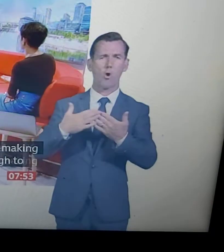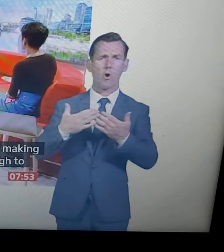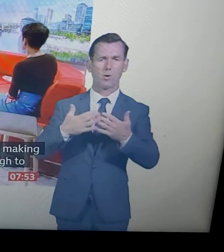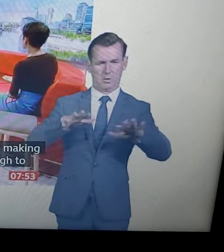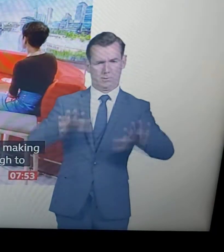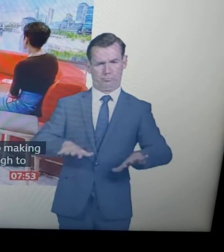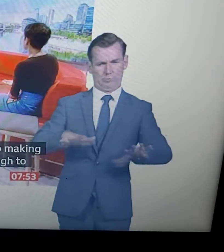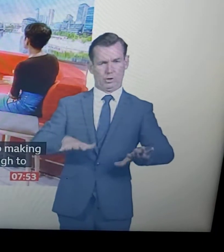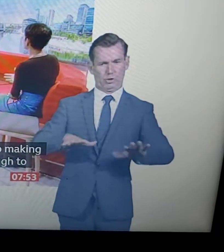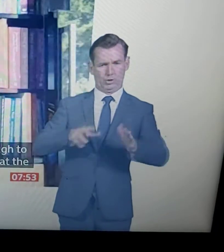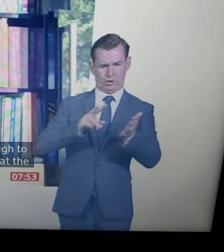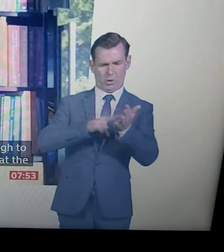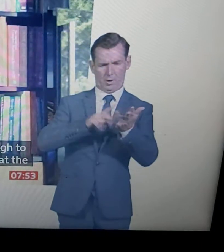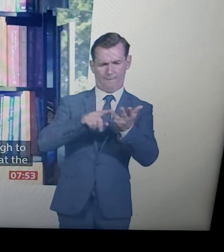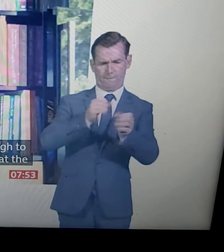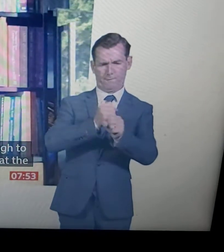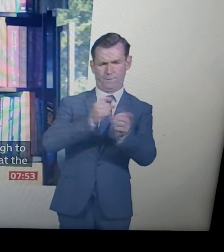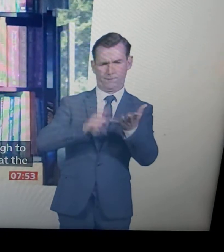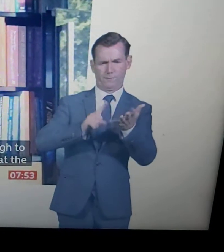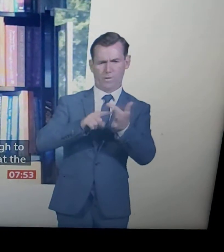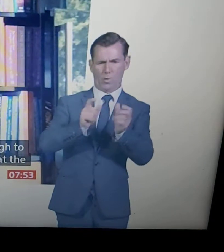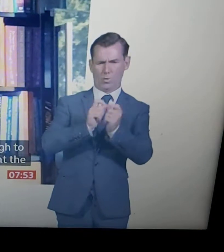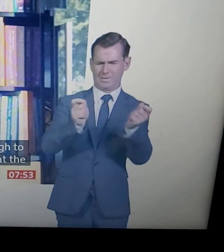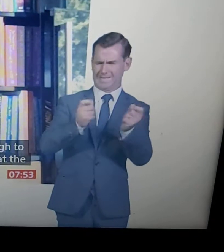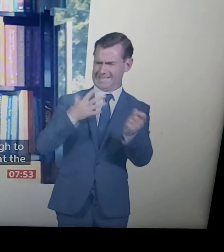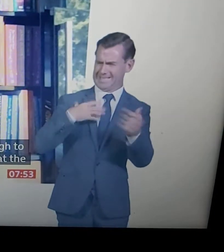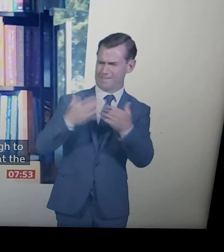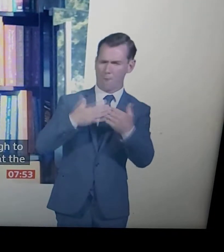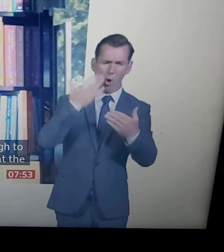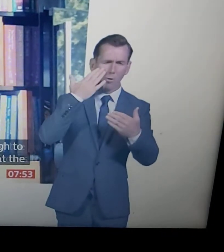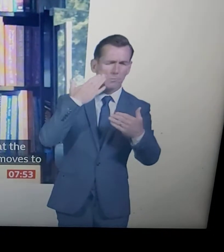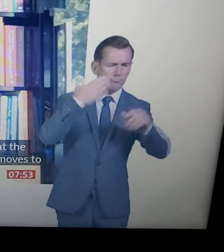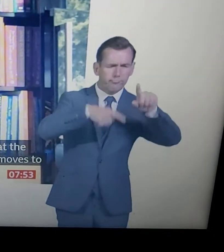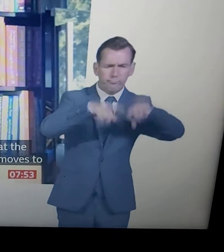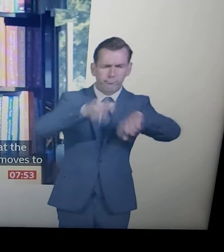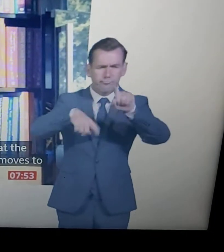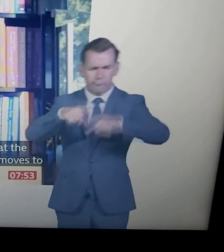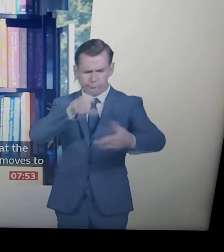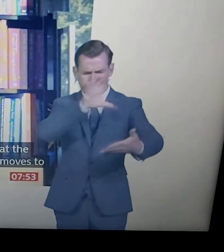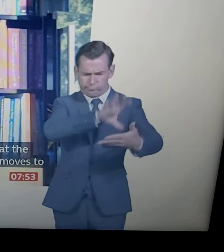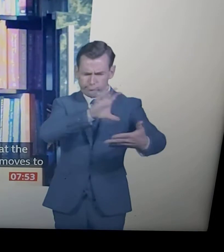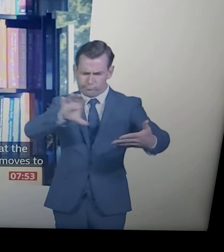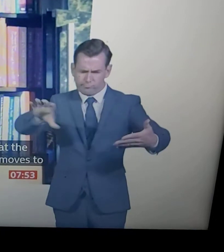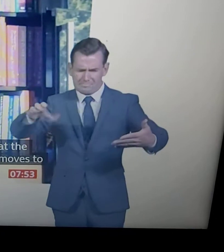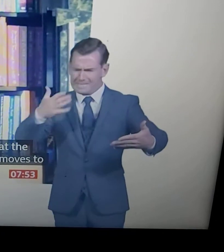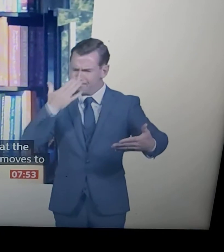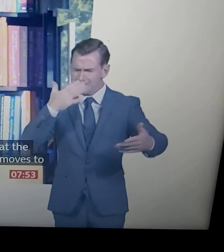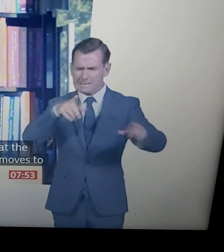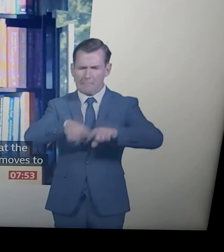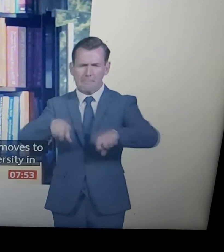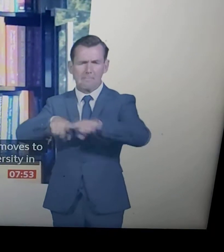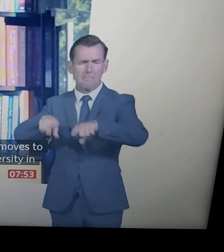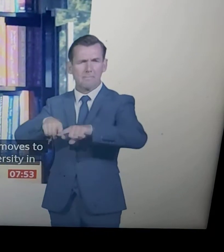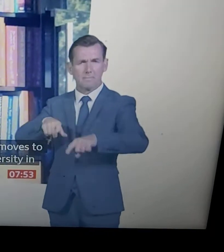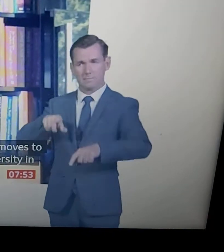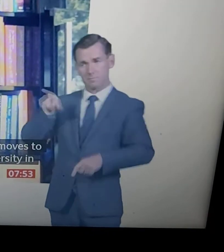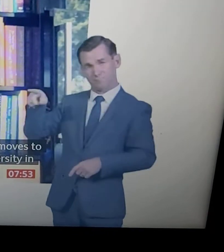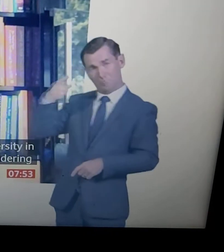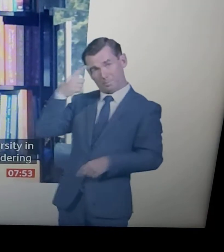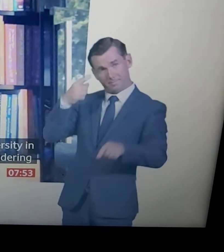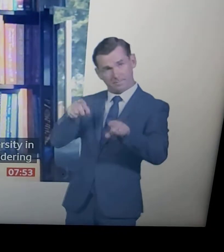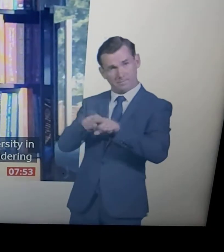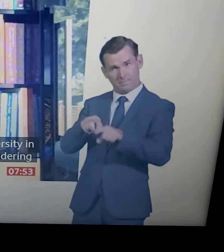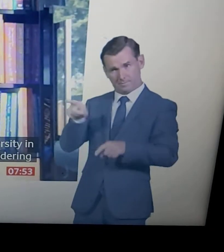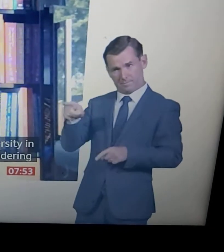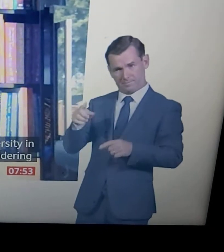Vogue as well. Do you think this is a theme, considering where we are now in the conversation, that's going to be reflected in Fashion Week, this virtual